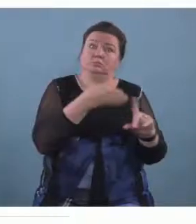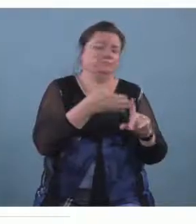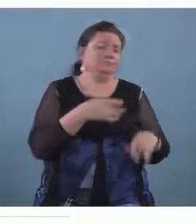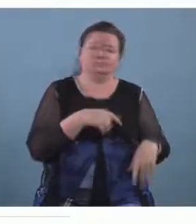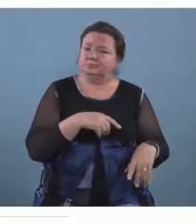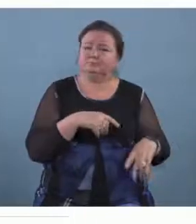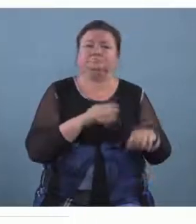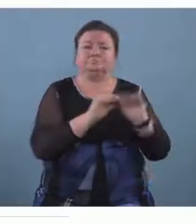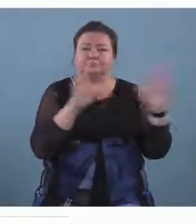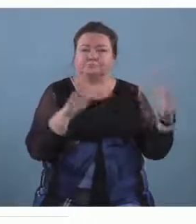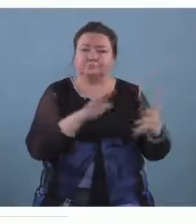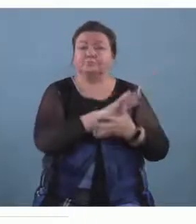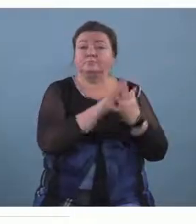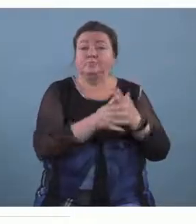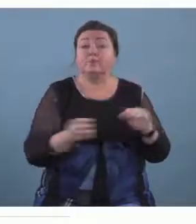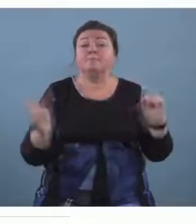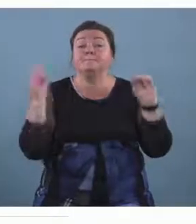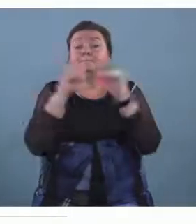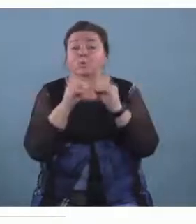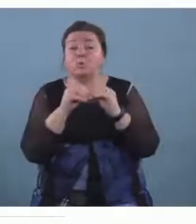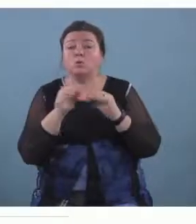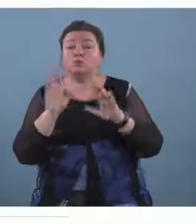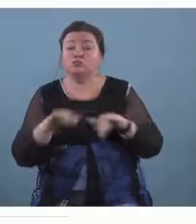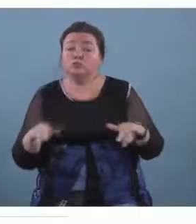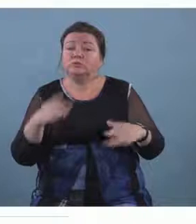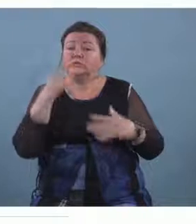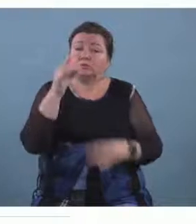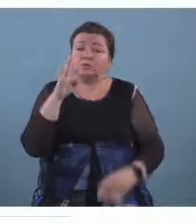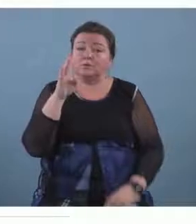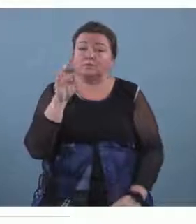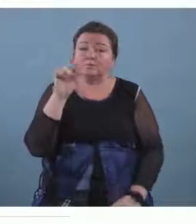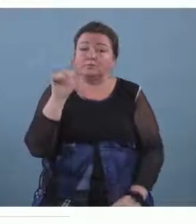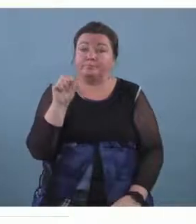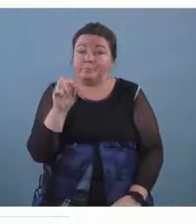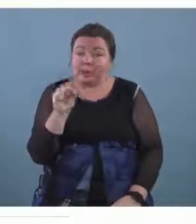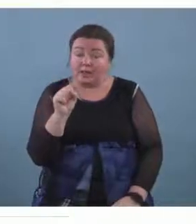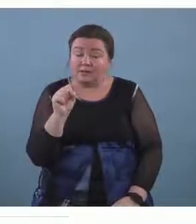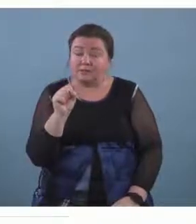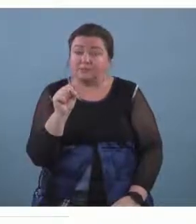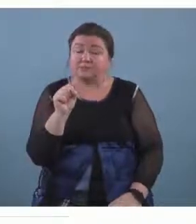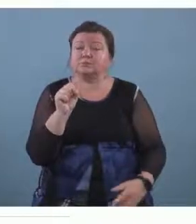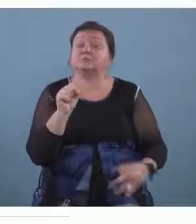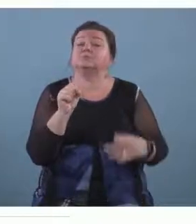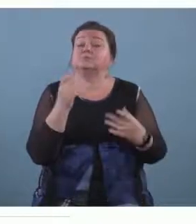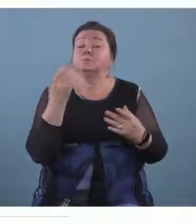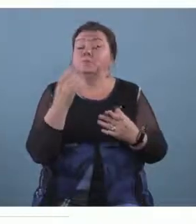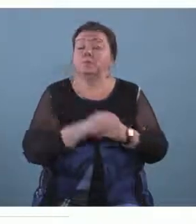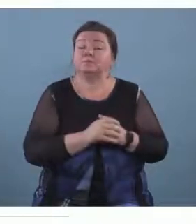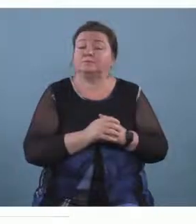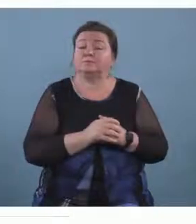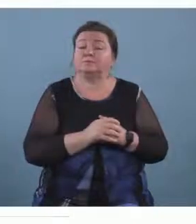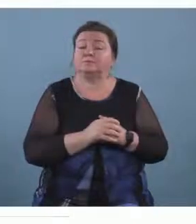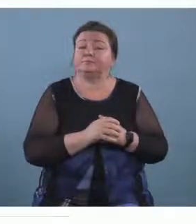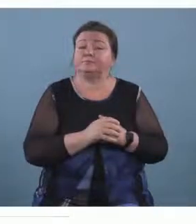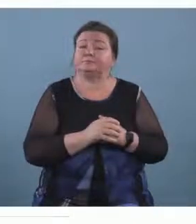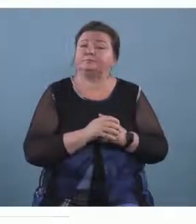had more children preparing brass instruments for um this was in the